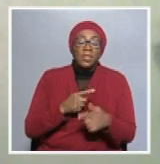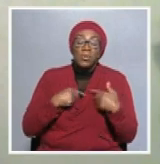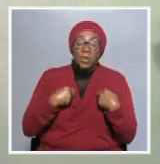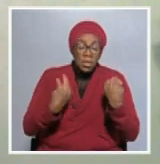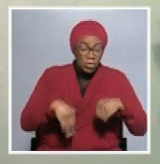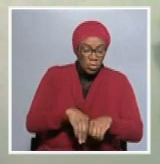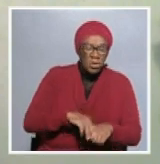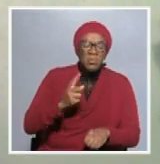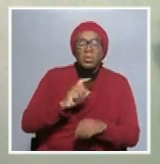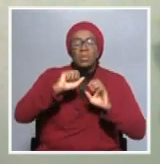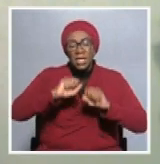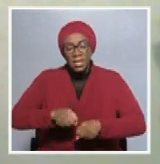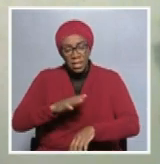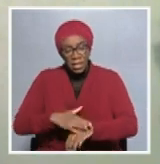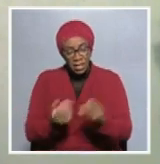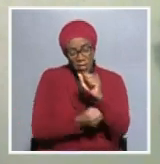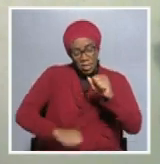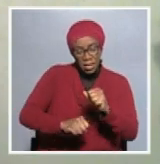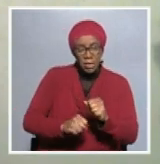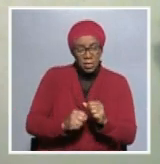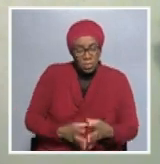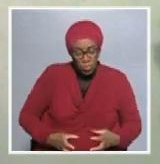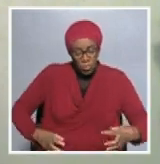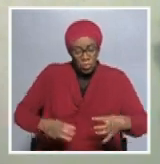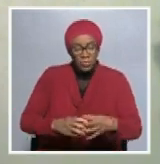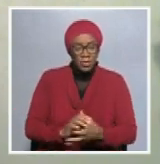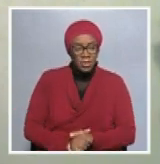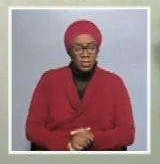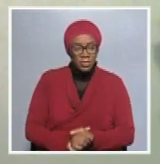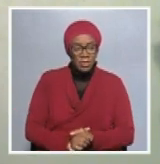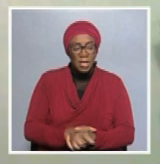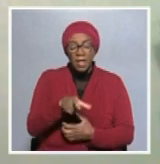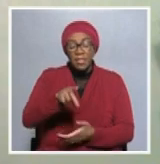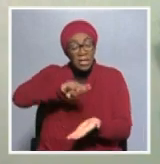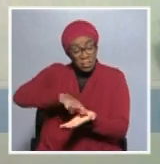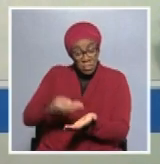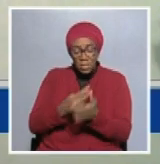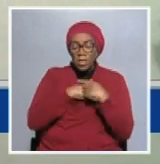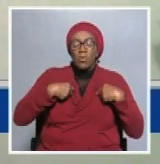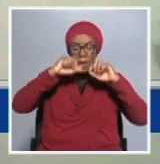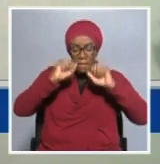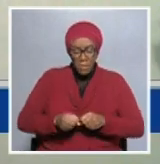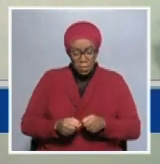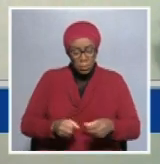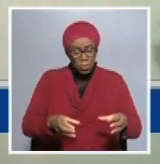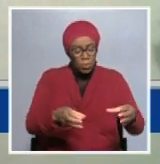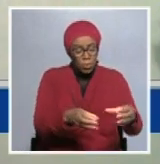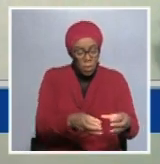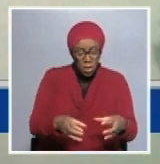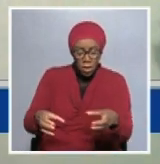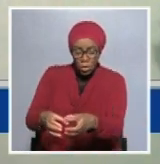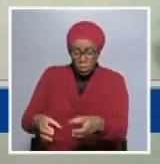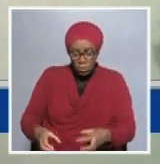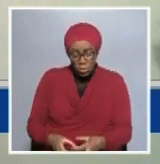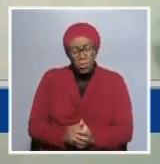is to make sure that we do the zoning. By zoning the protected zone and the infected zone in the northern of the